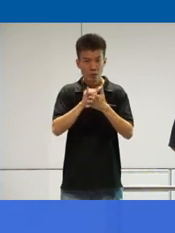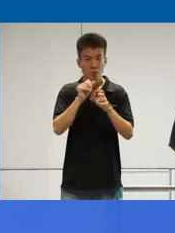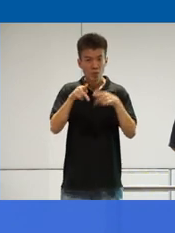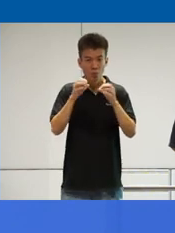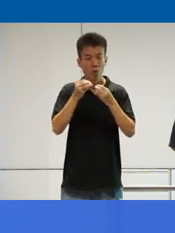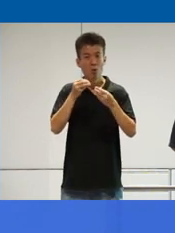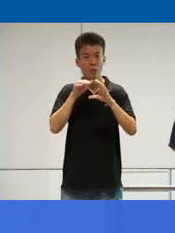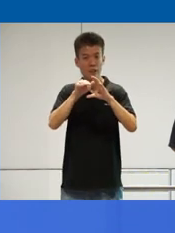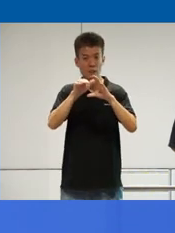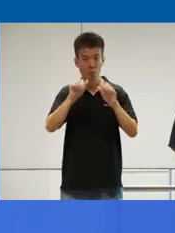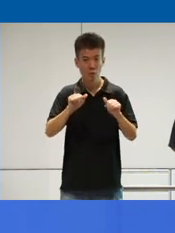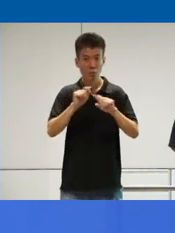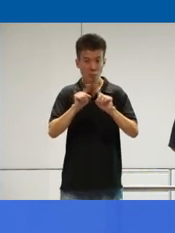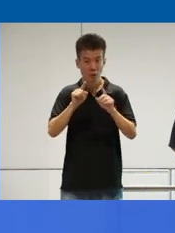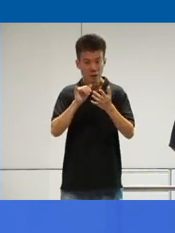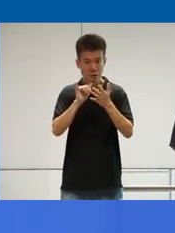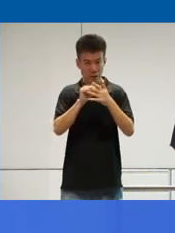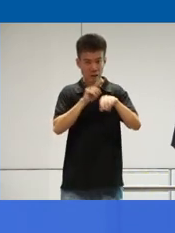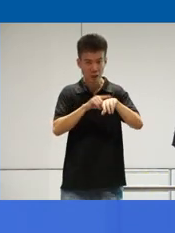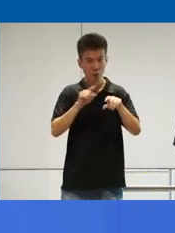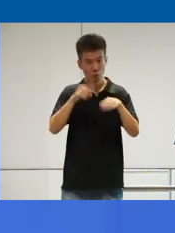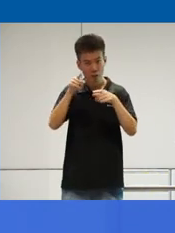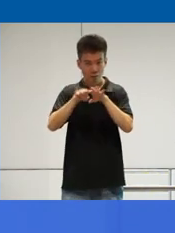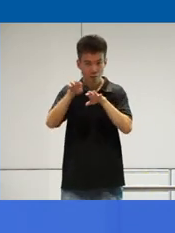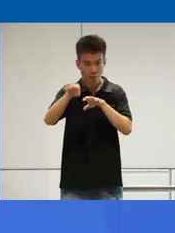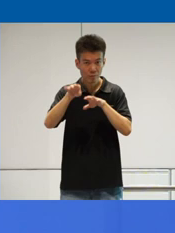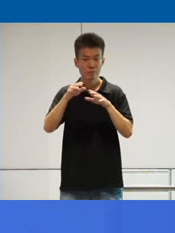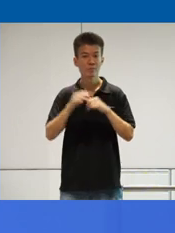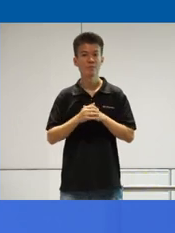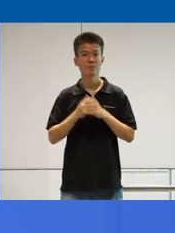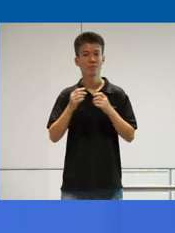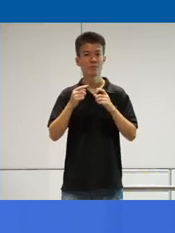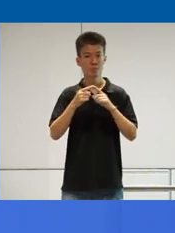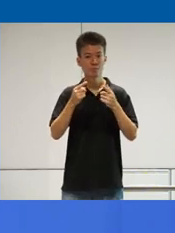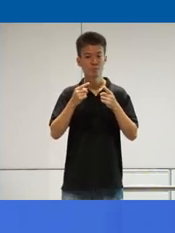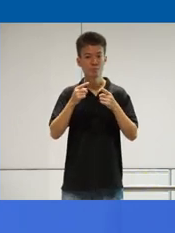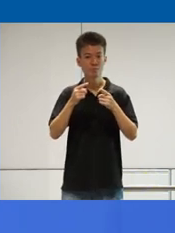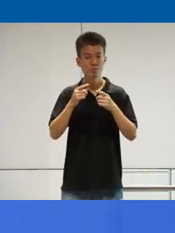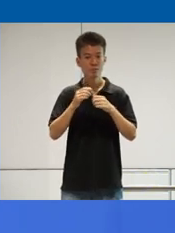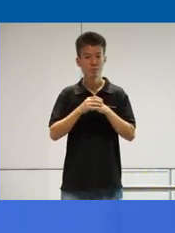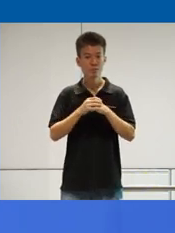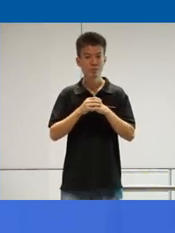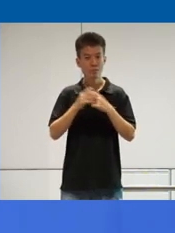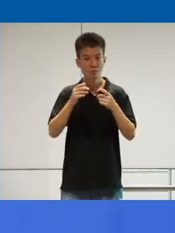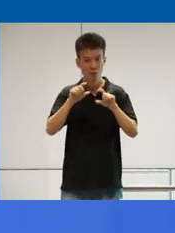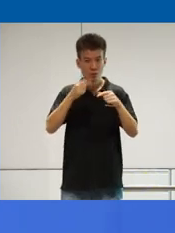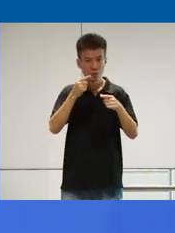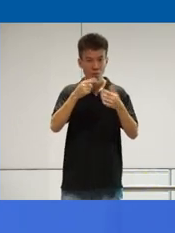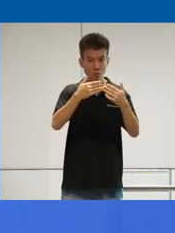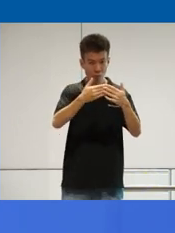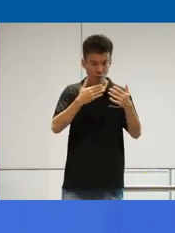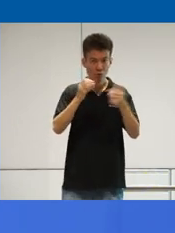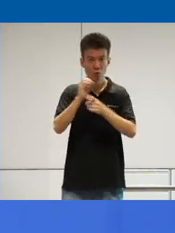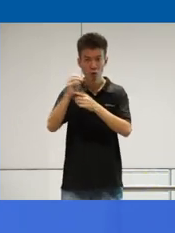accessible. But this time, we went one step farther to touch the scenes of before or